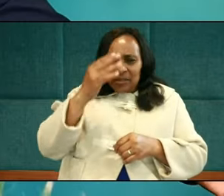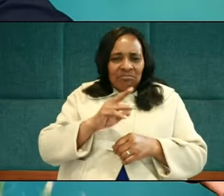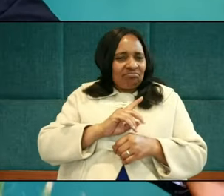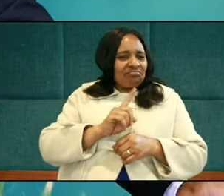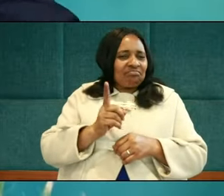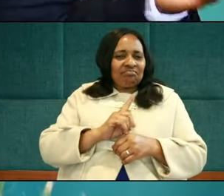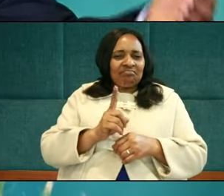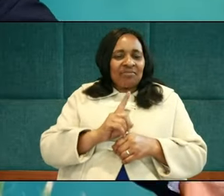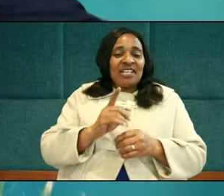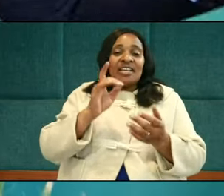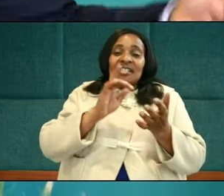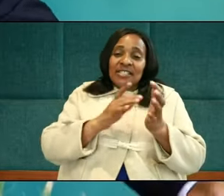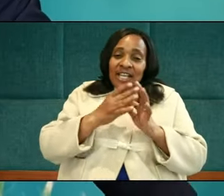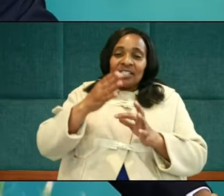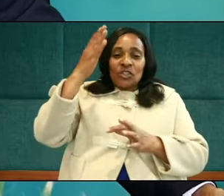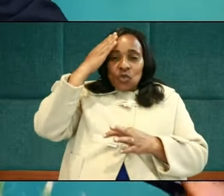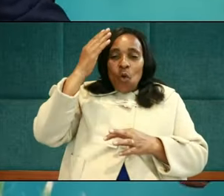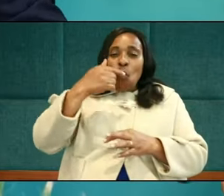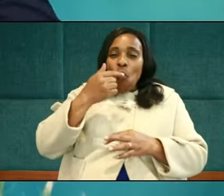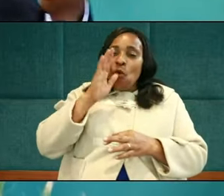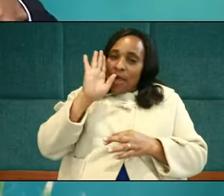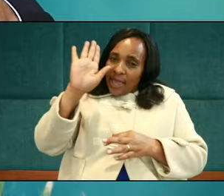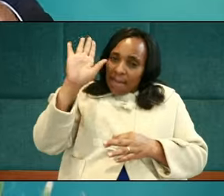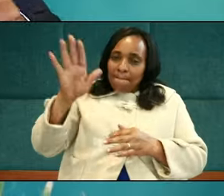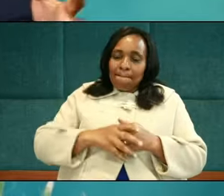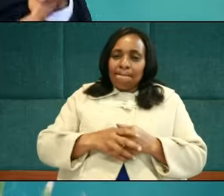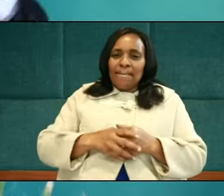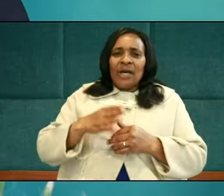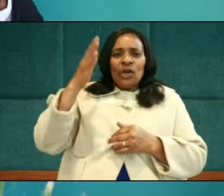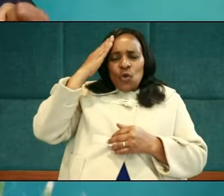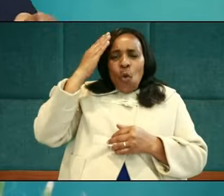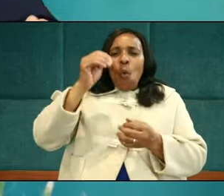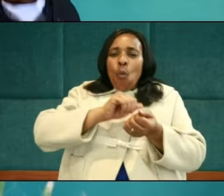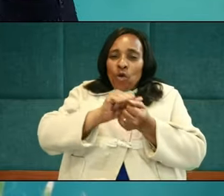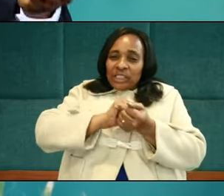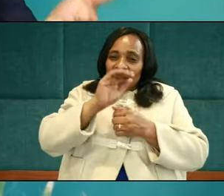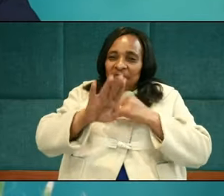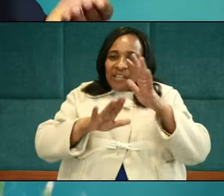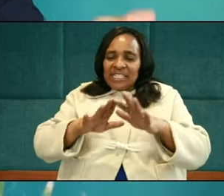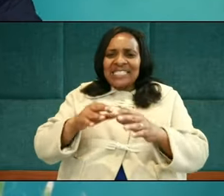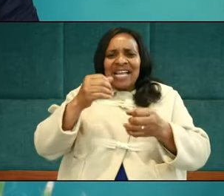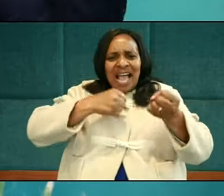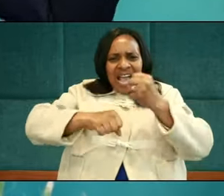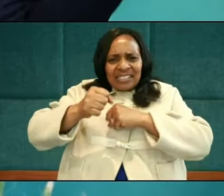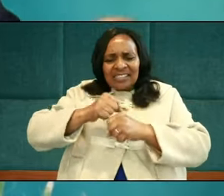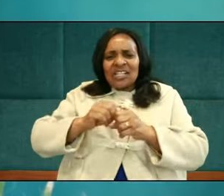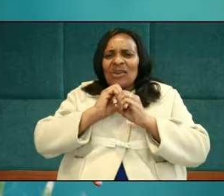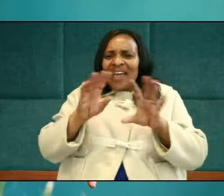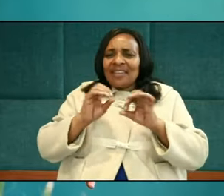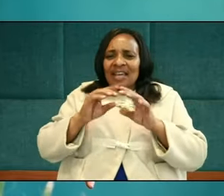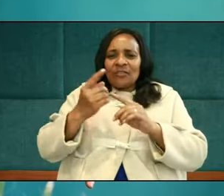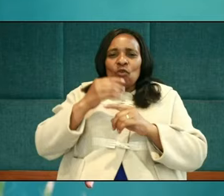No! Jesus knew who he was. He knew that serving them, washing their feet would not take anything from him.